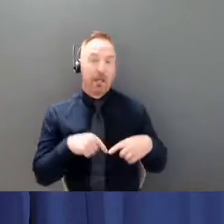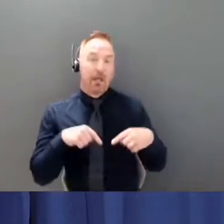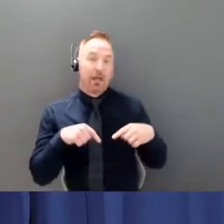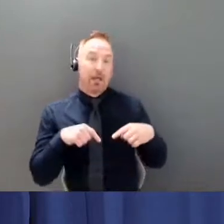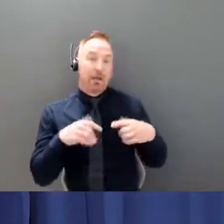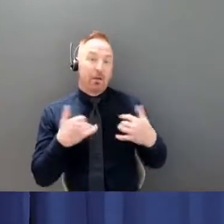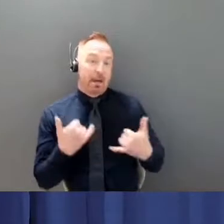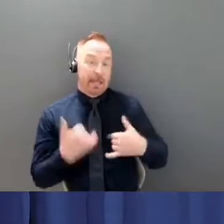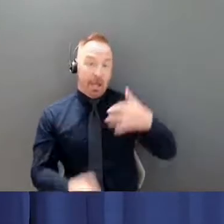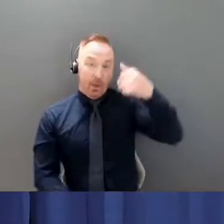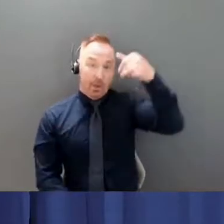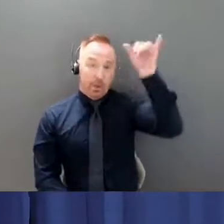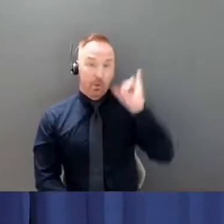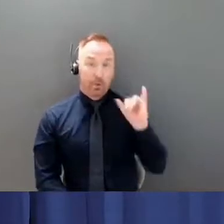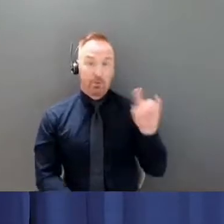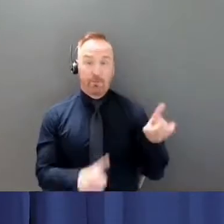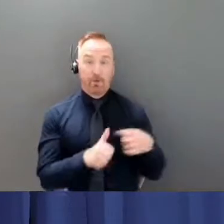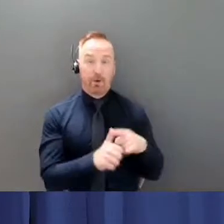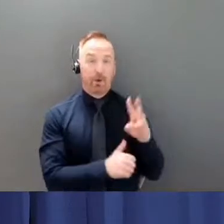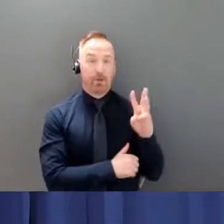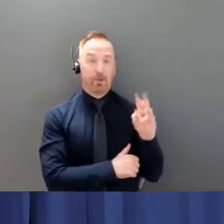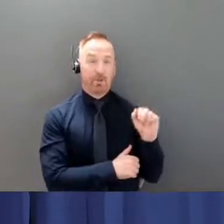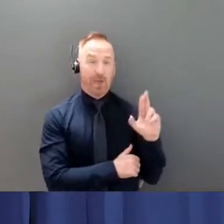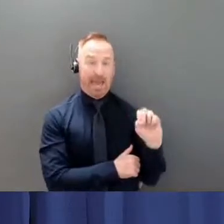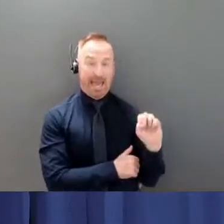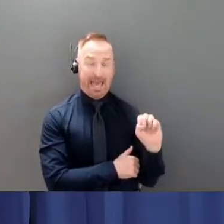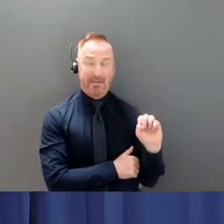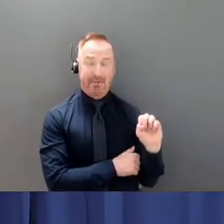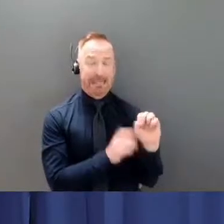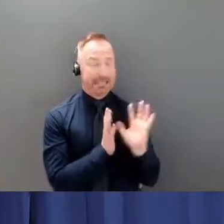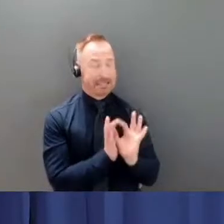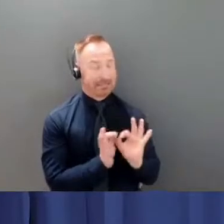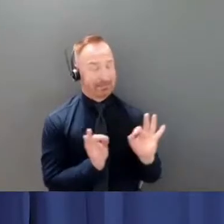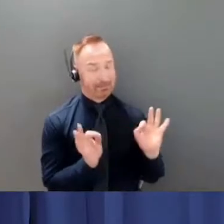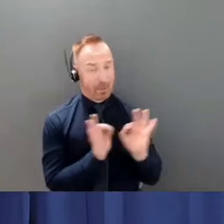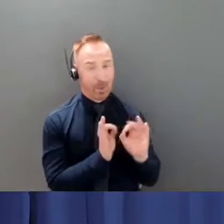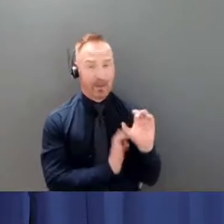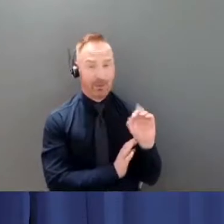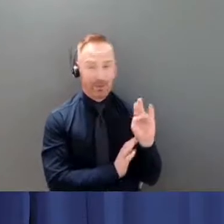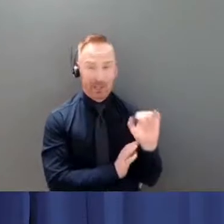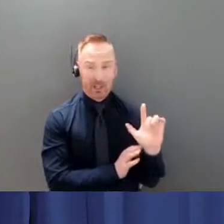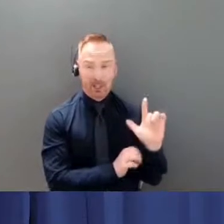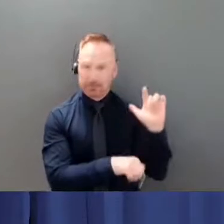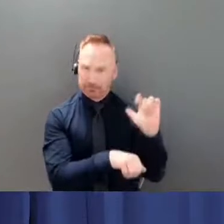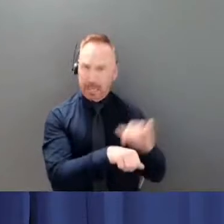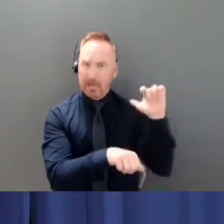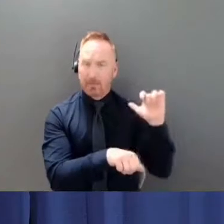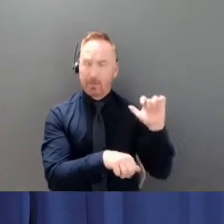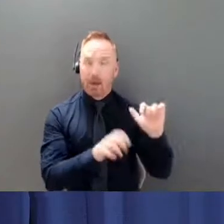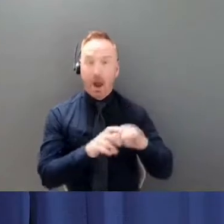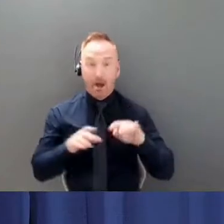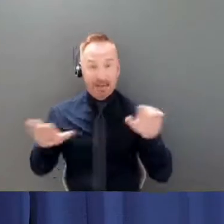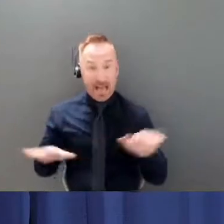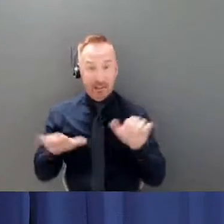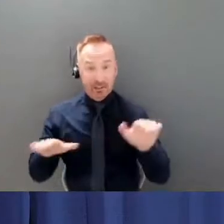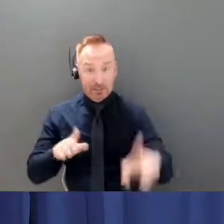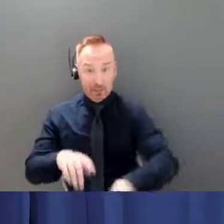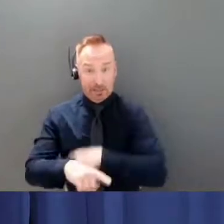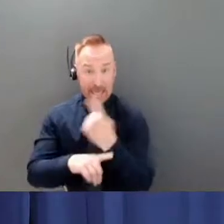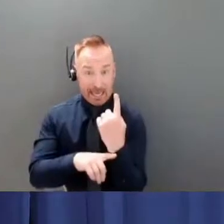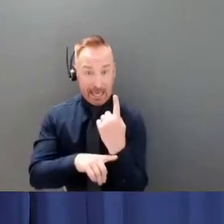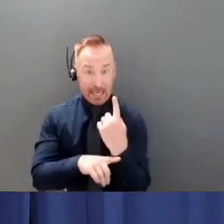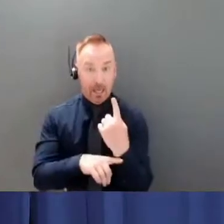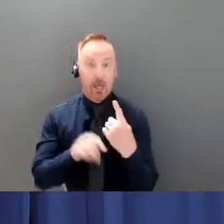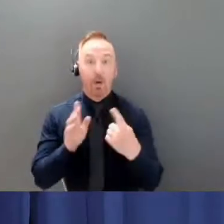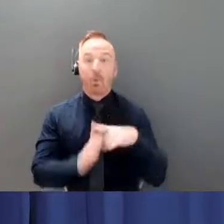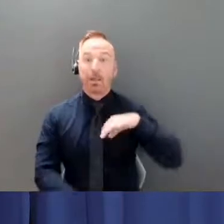critical time and we need to take action the actions we take today will help us a week from now